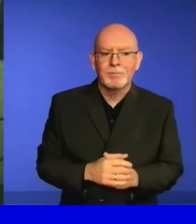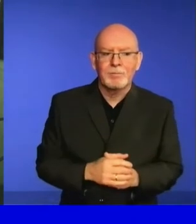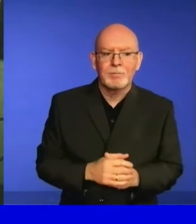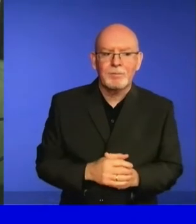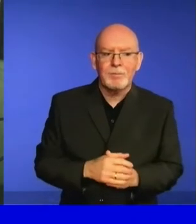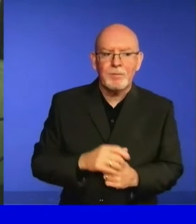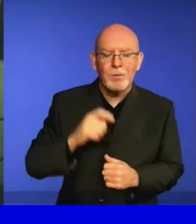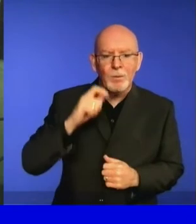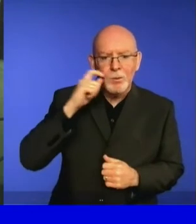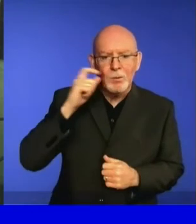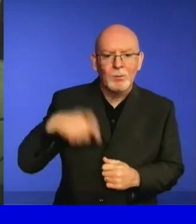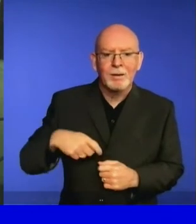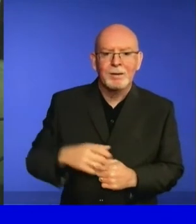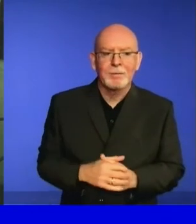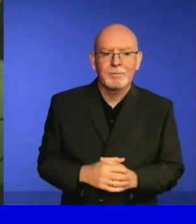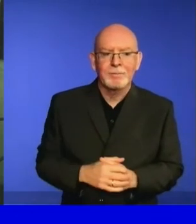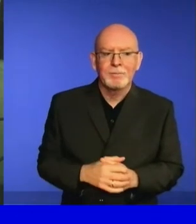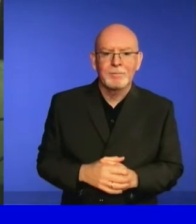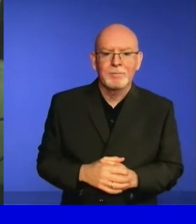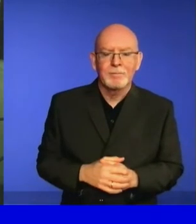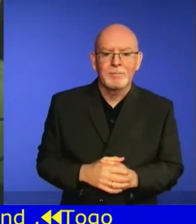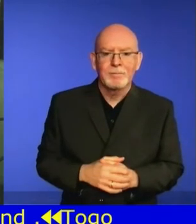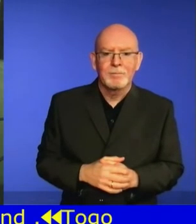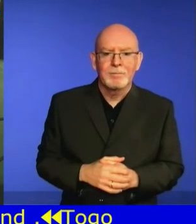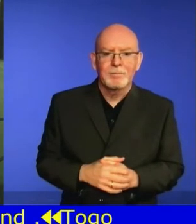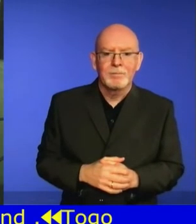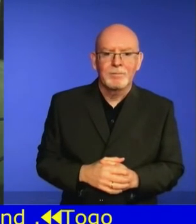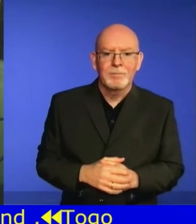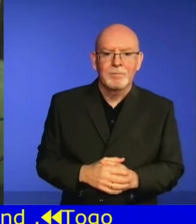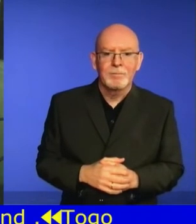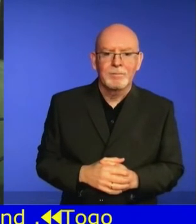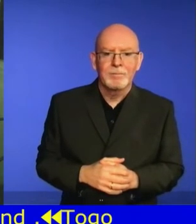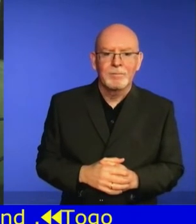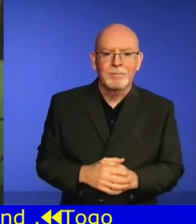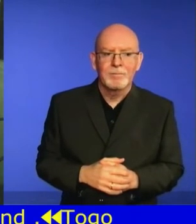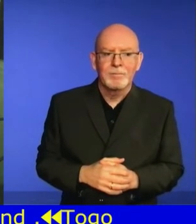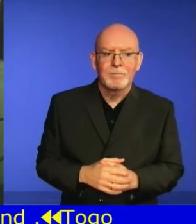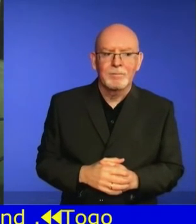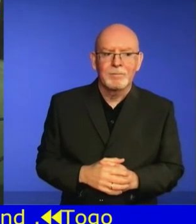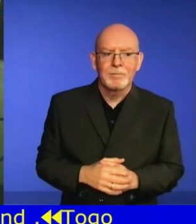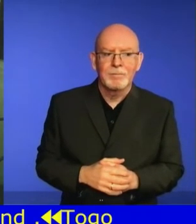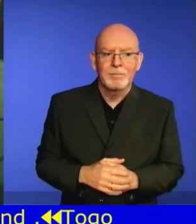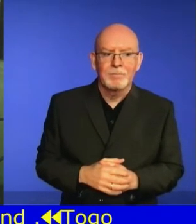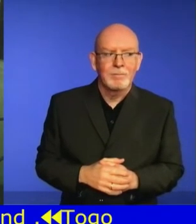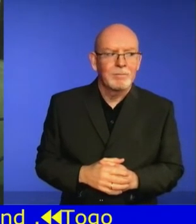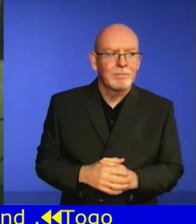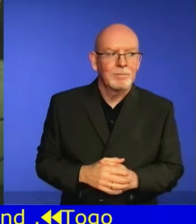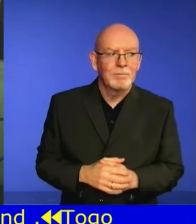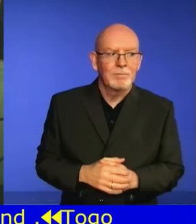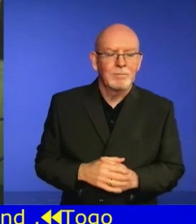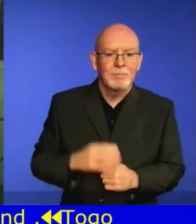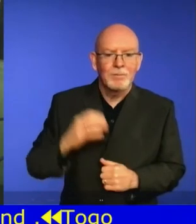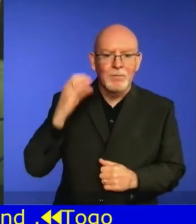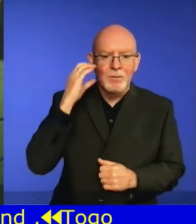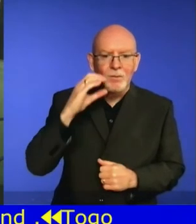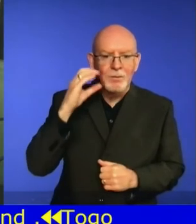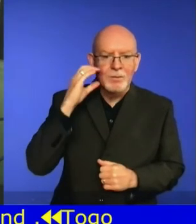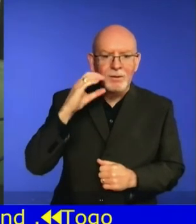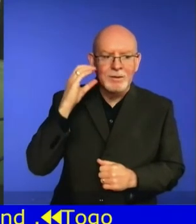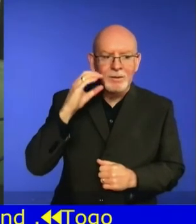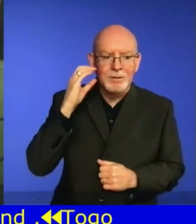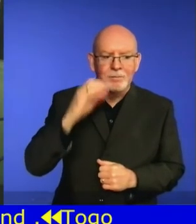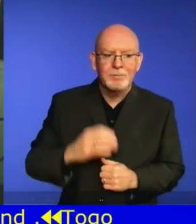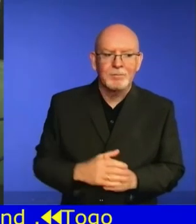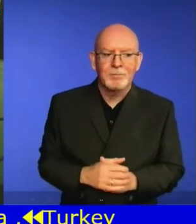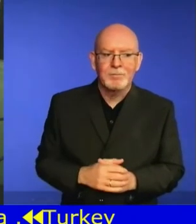United Arab Emirates, United Kingdom of Great Britain in